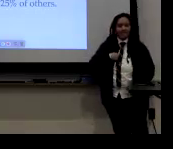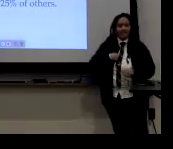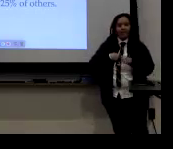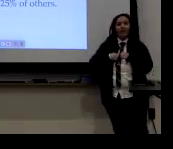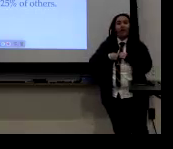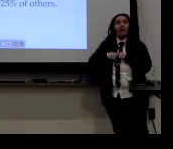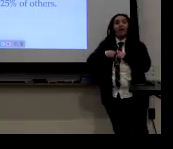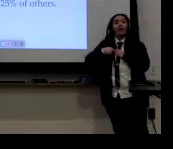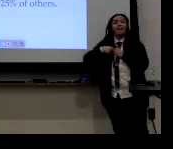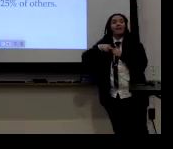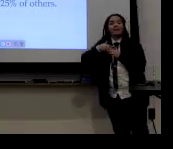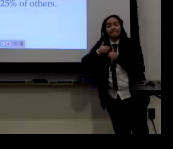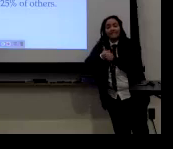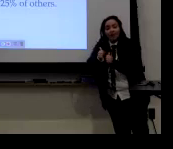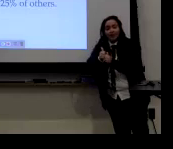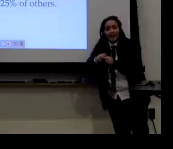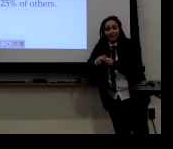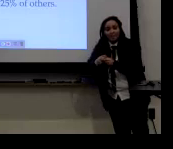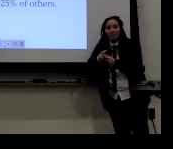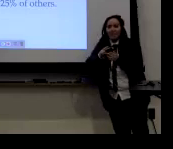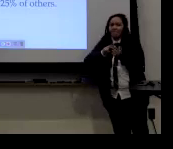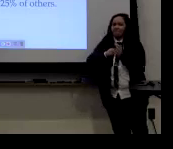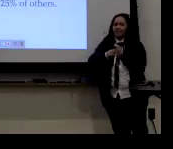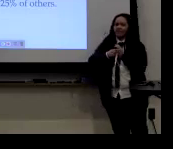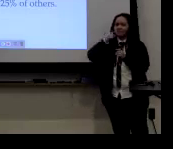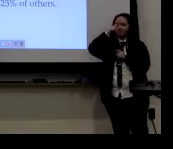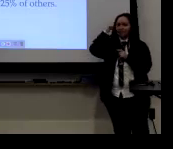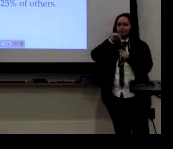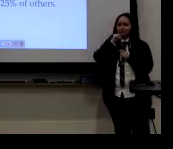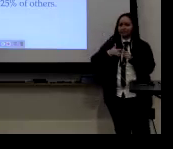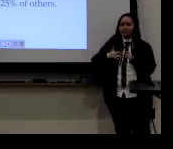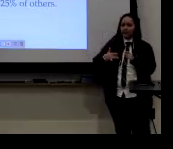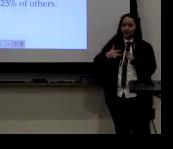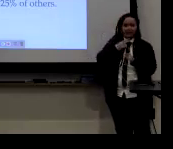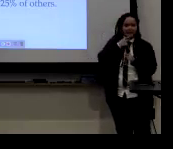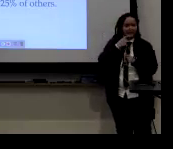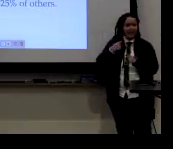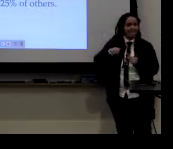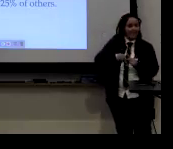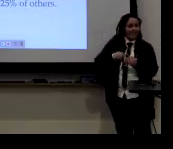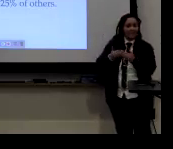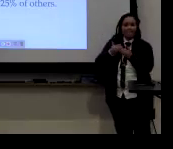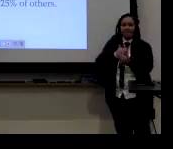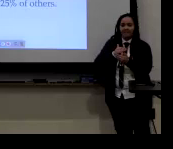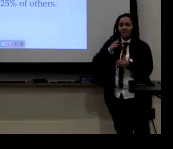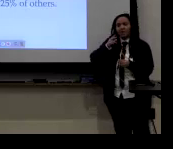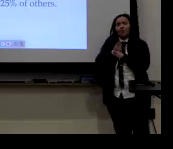can see, um, they would sign me and then they would sign their name, which, um,